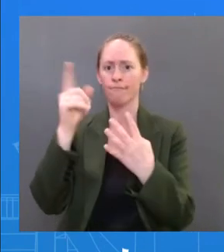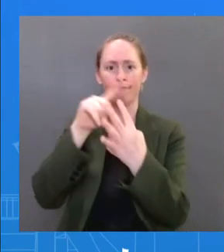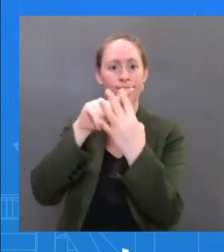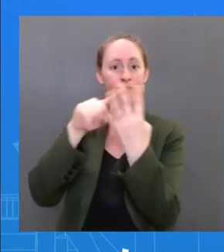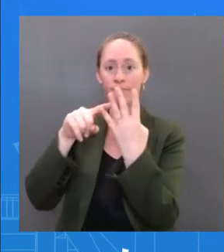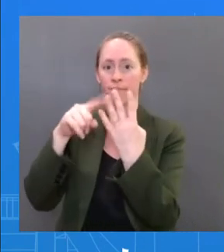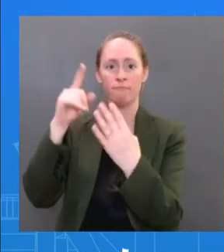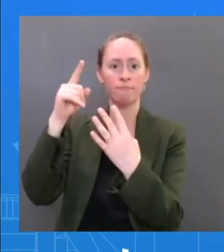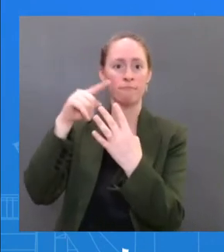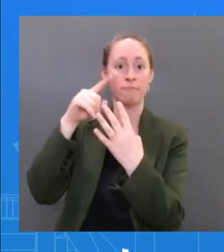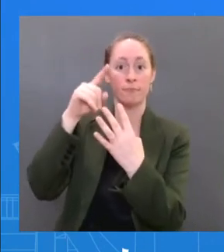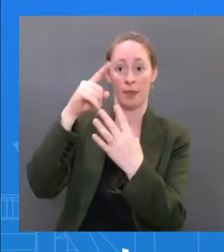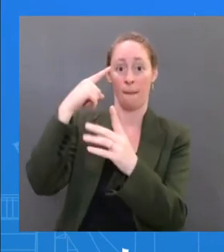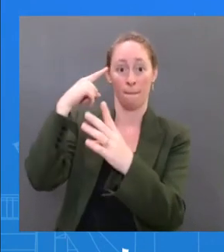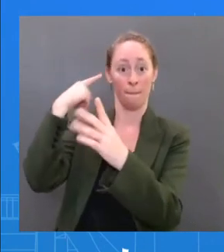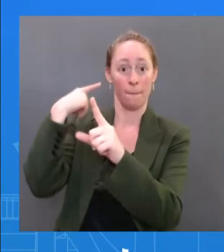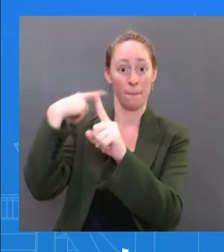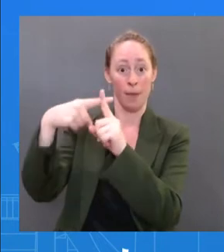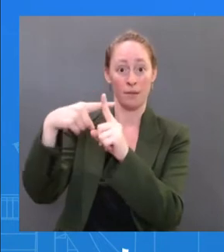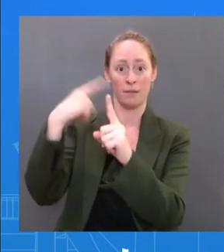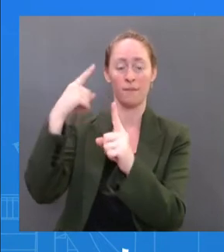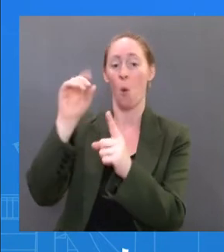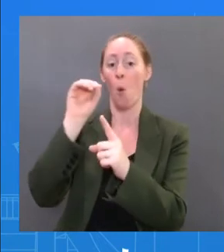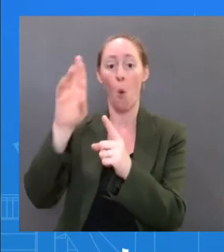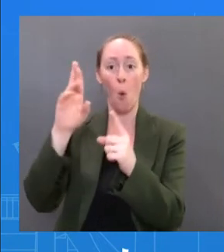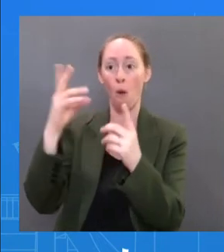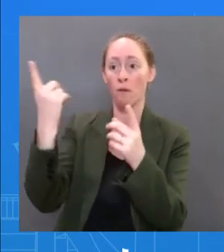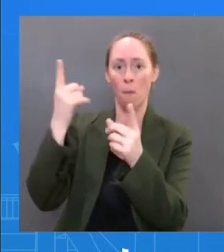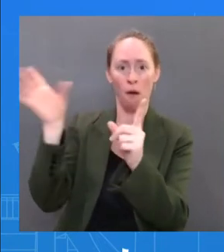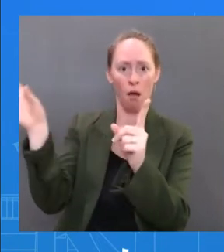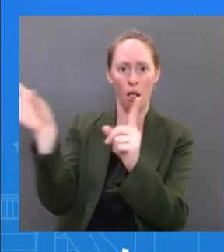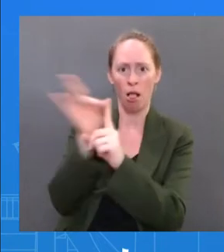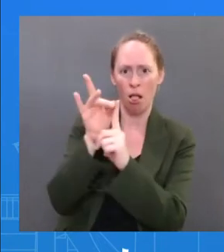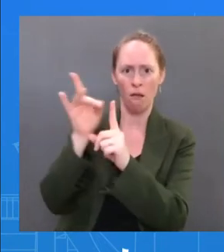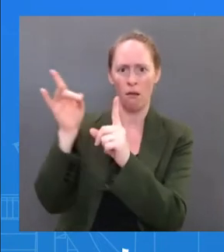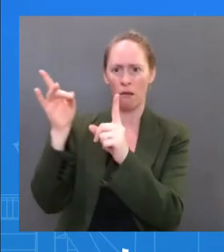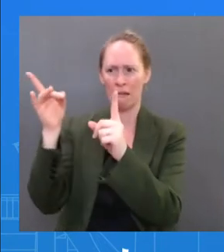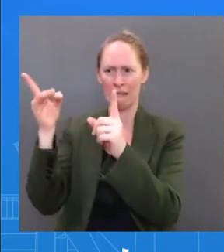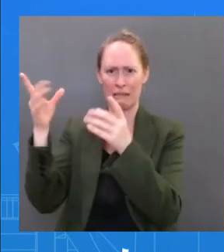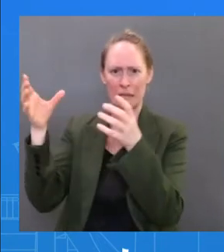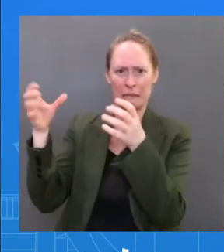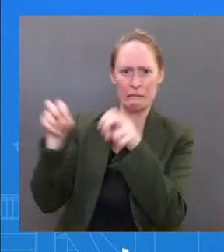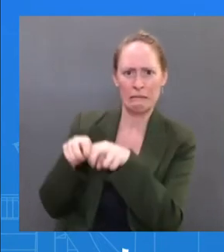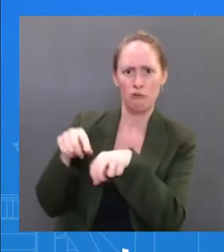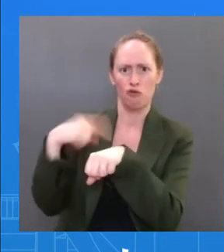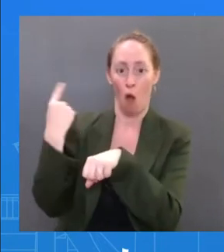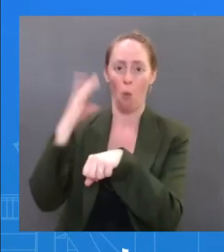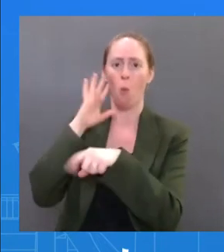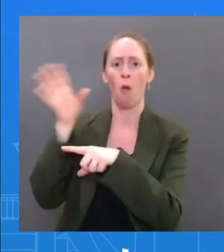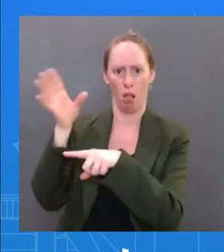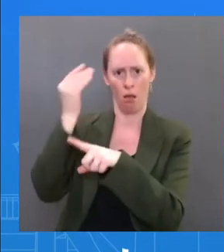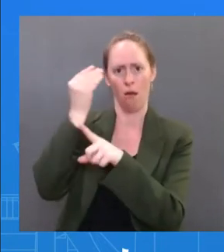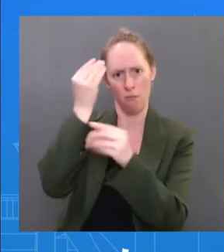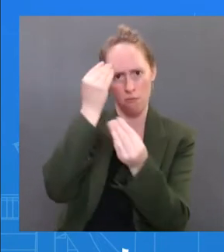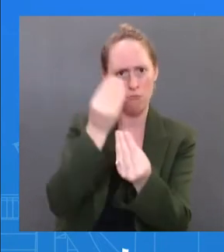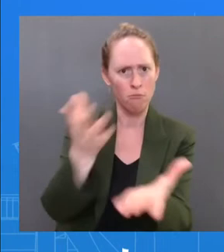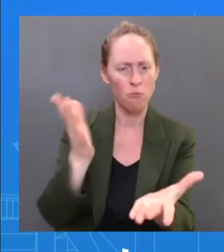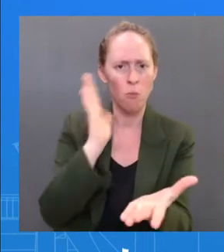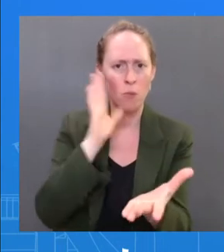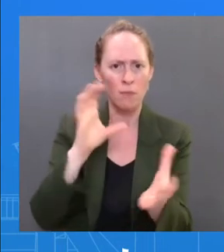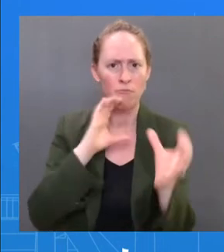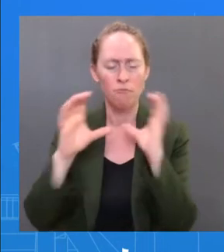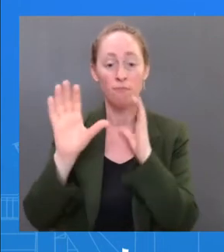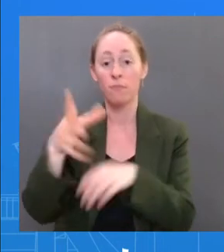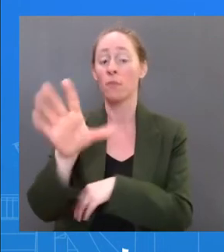This is defined again by the CDC. Oh, when he tests positive, as we are doing today and being very transparent about that. The Are